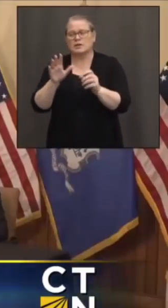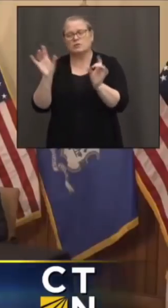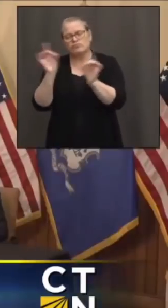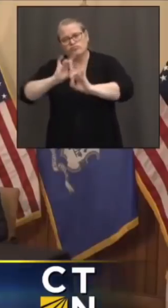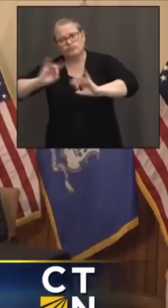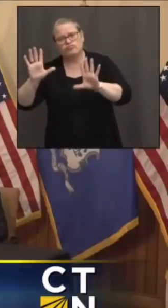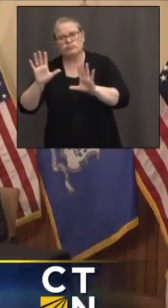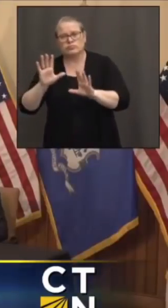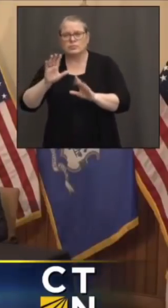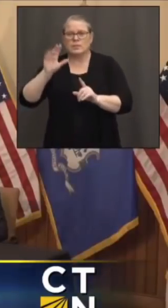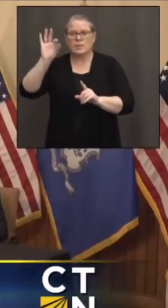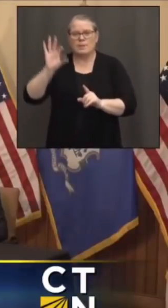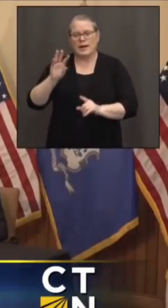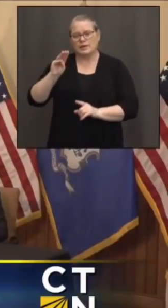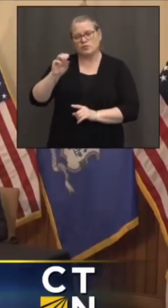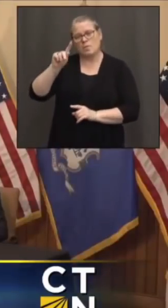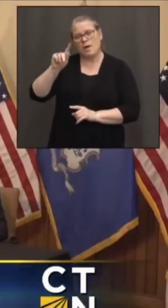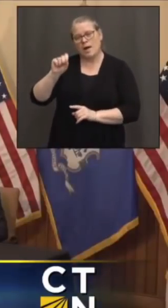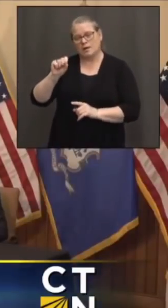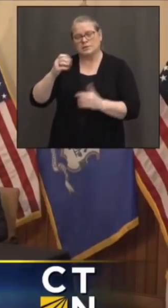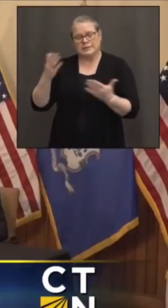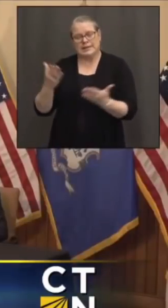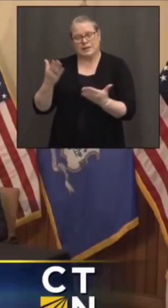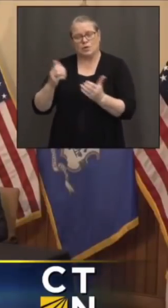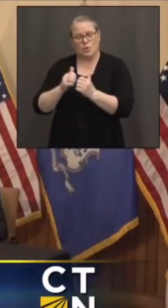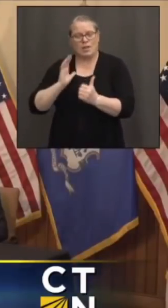for being here with us. Thank you for having me, Governor.